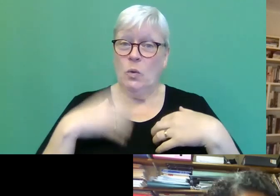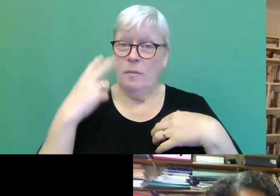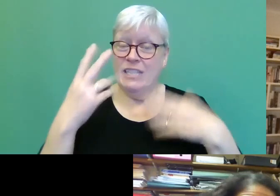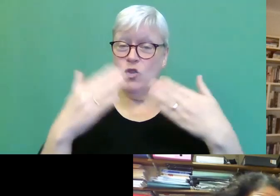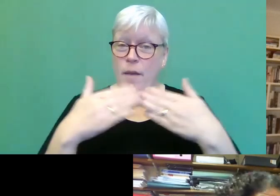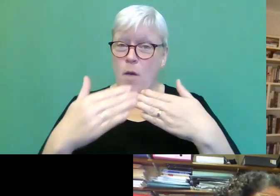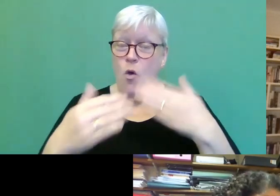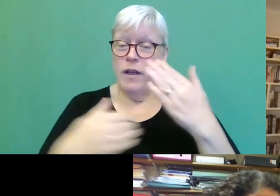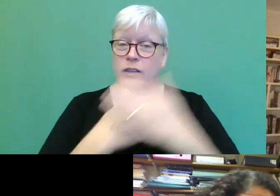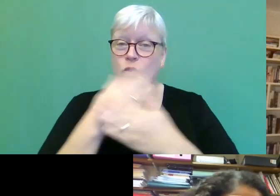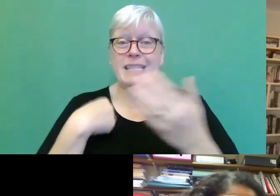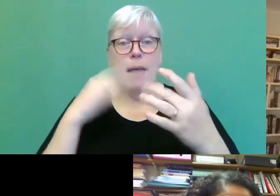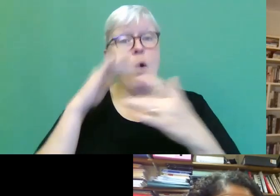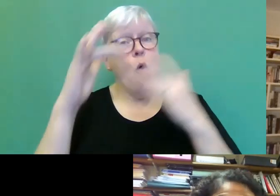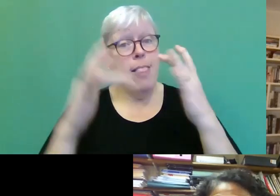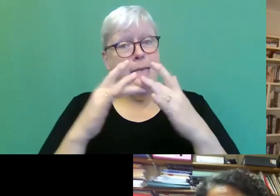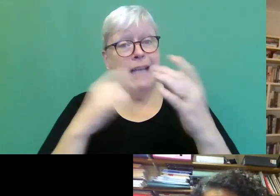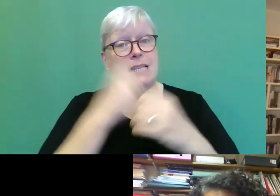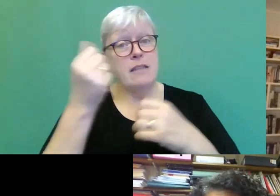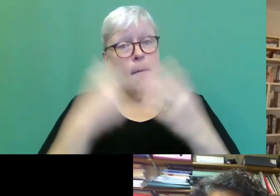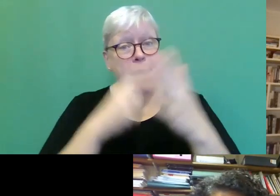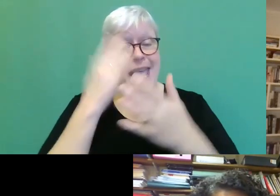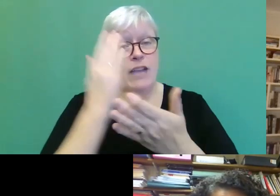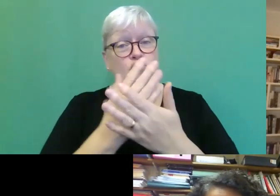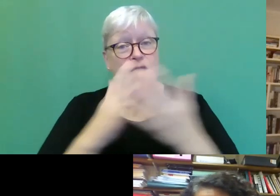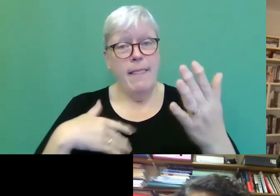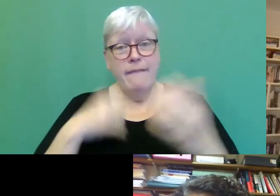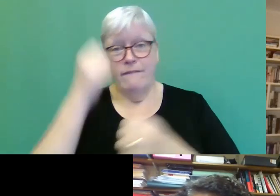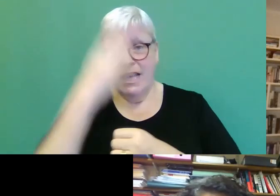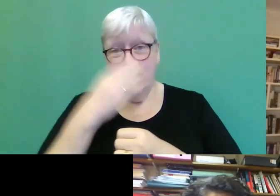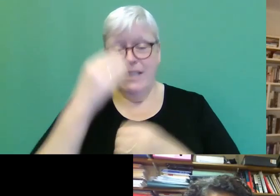Some of them are online, some of them are in person. So thank you very much.